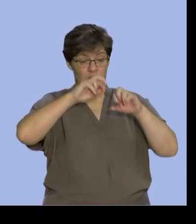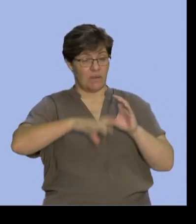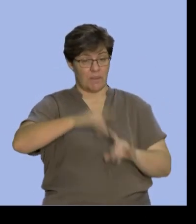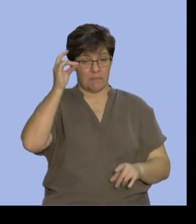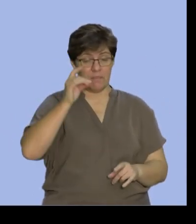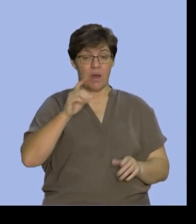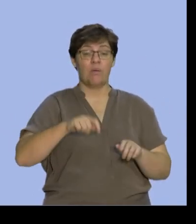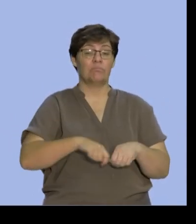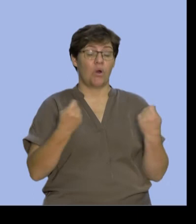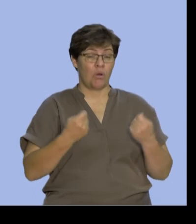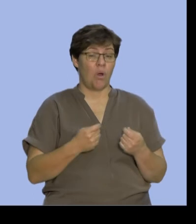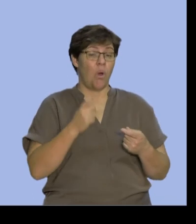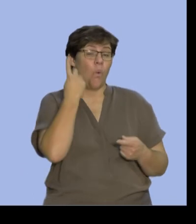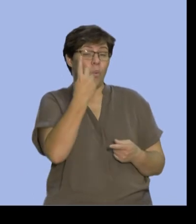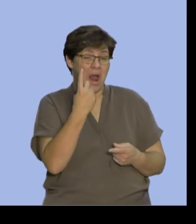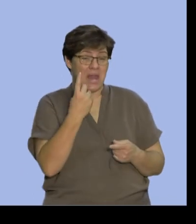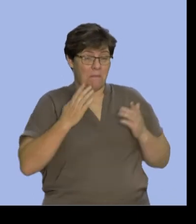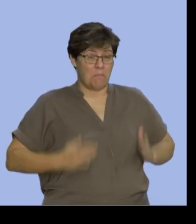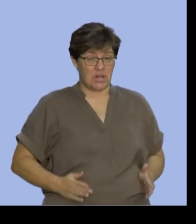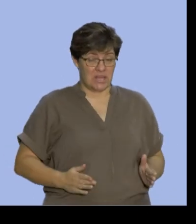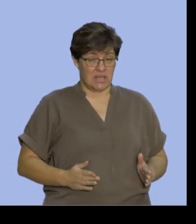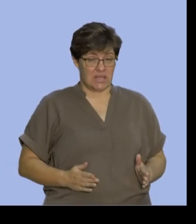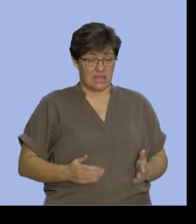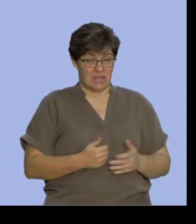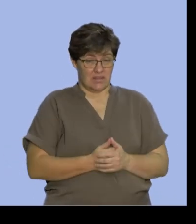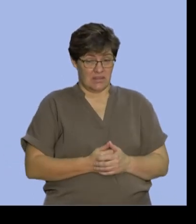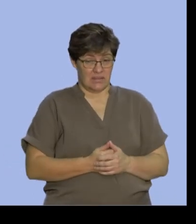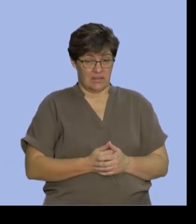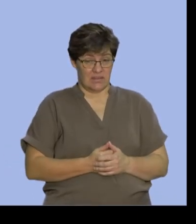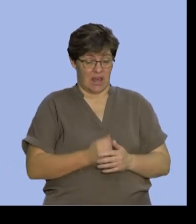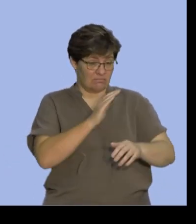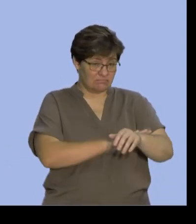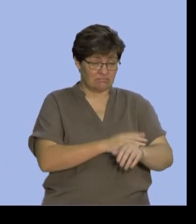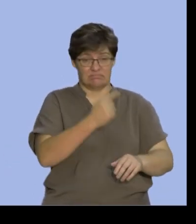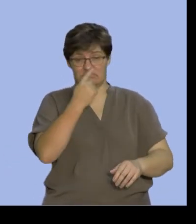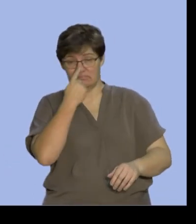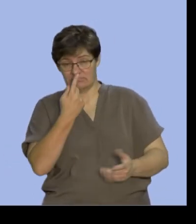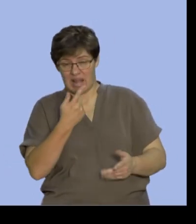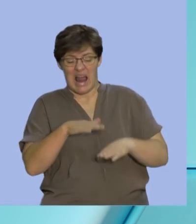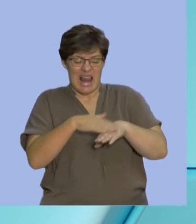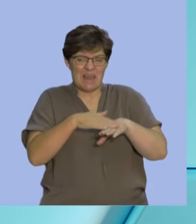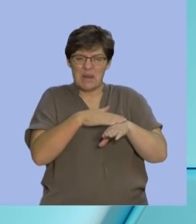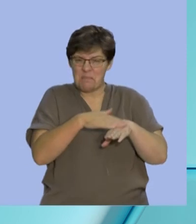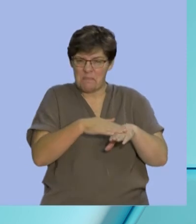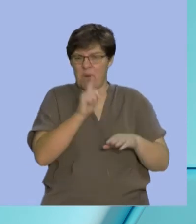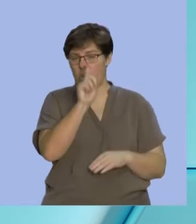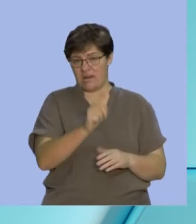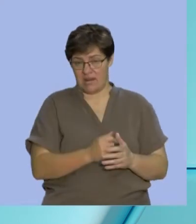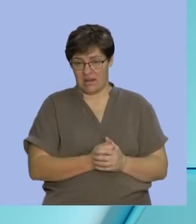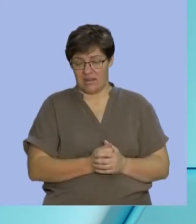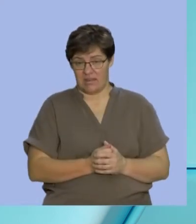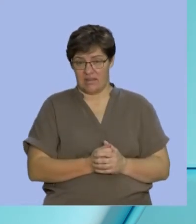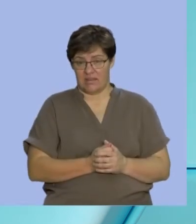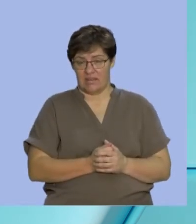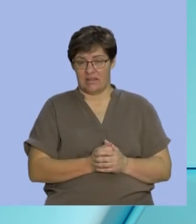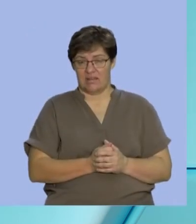at least one body part. Guys this terminology at least one means that you have